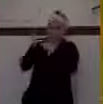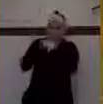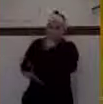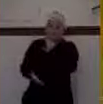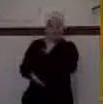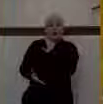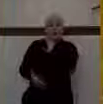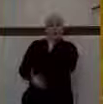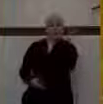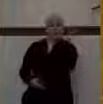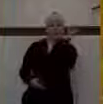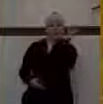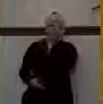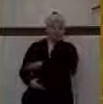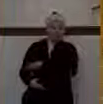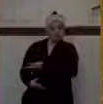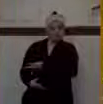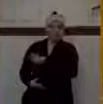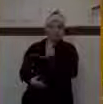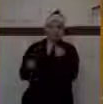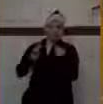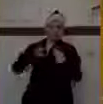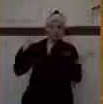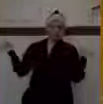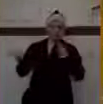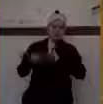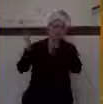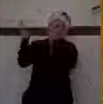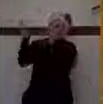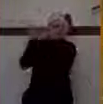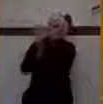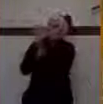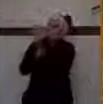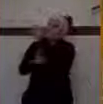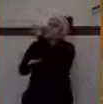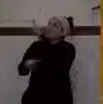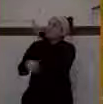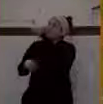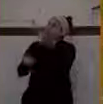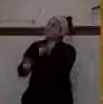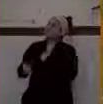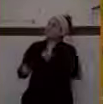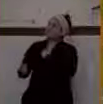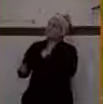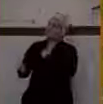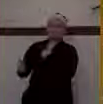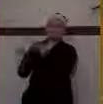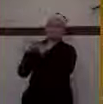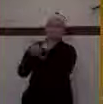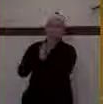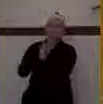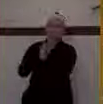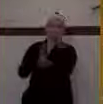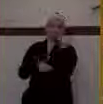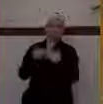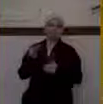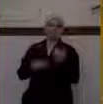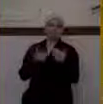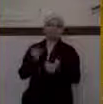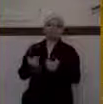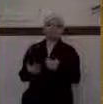sin, instead of repenting and turning to the Lord, he just pretended that everything was okay,